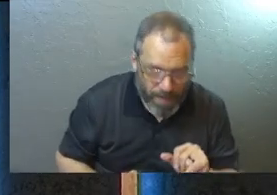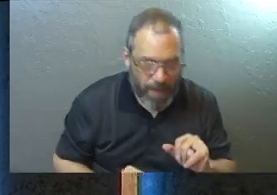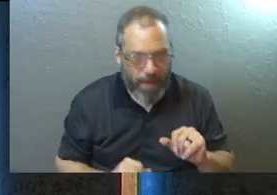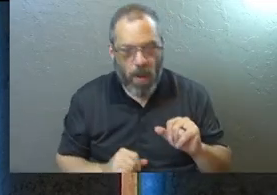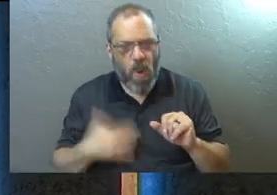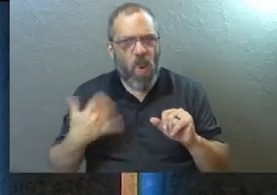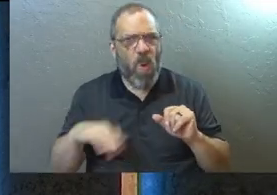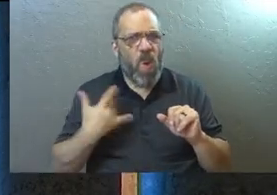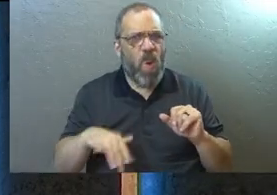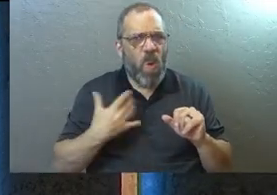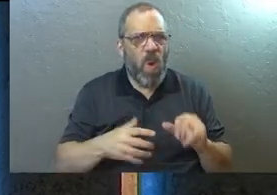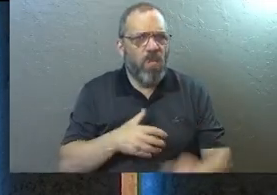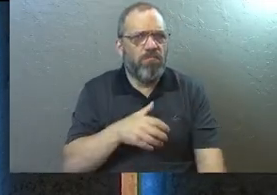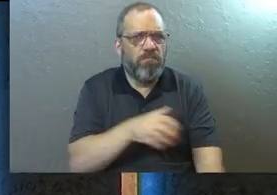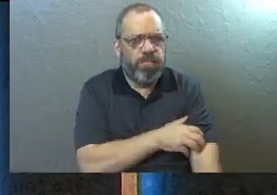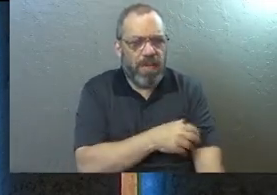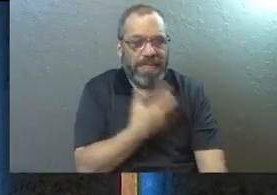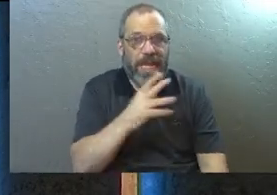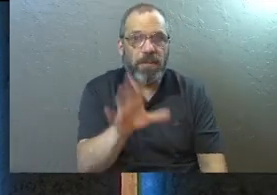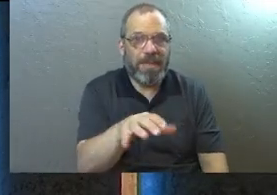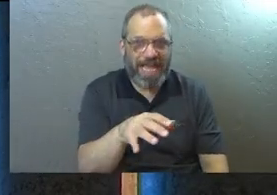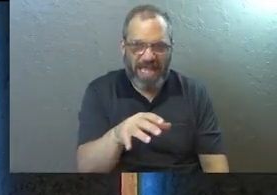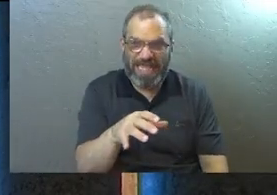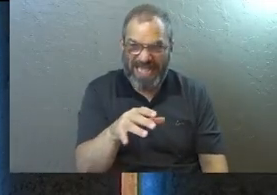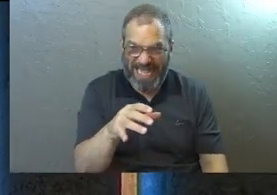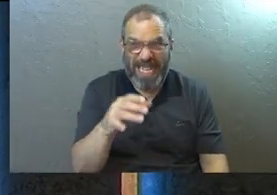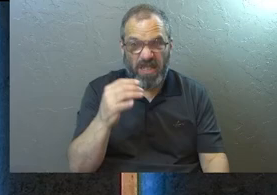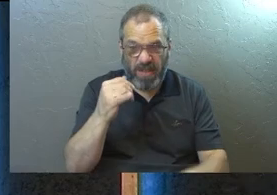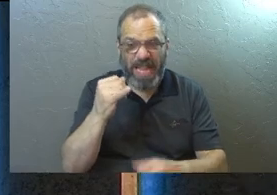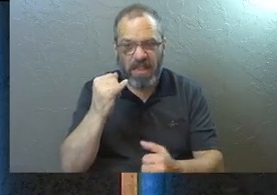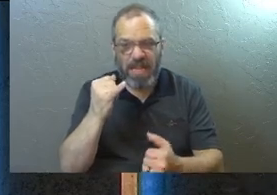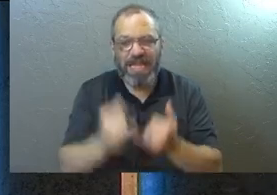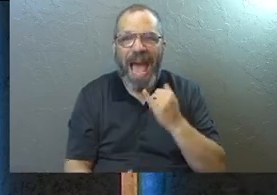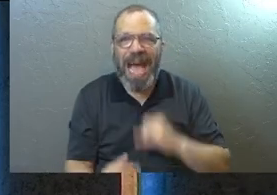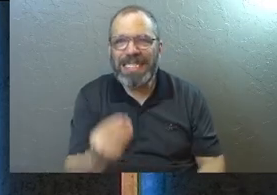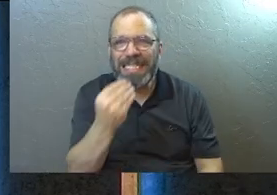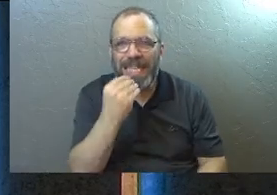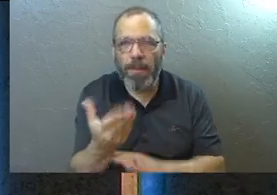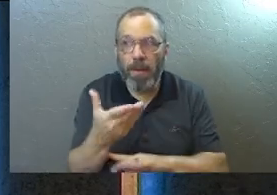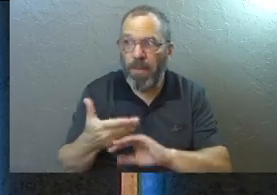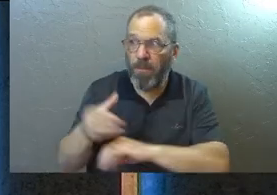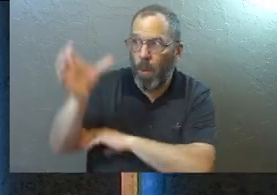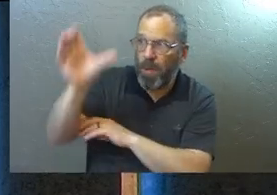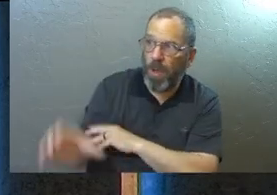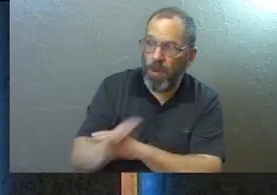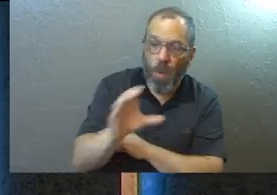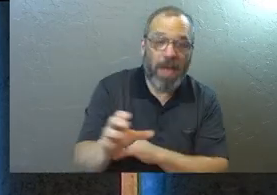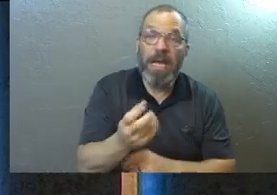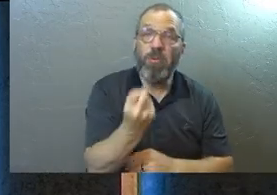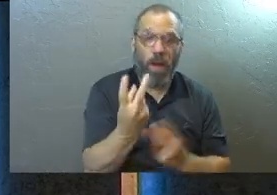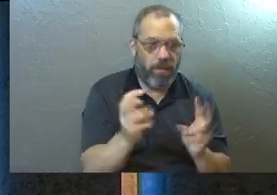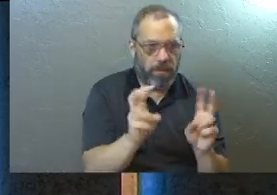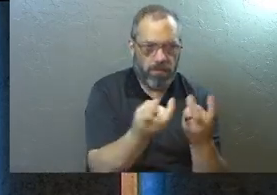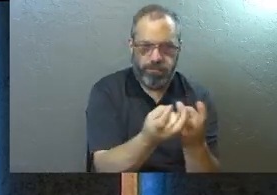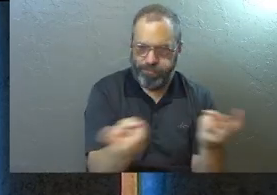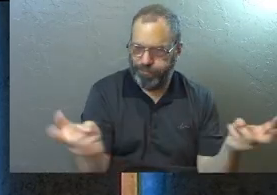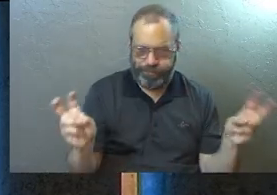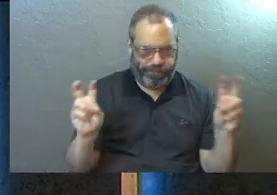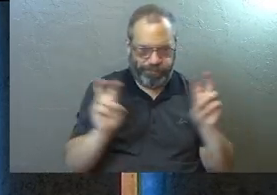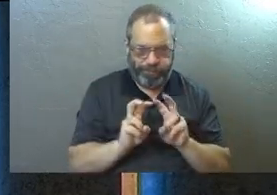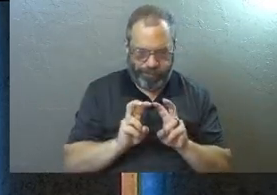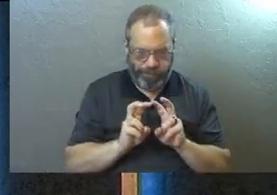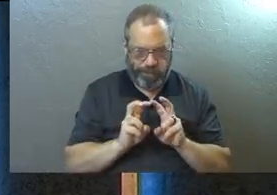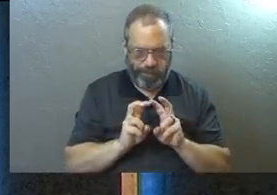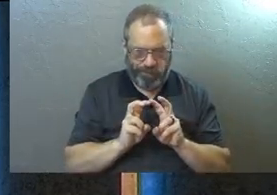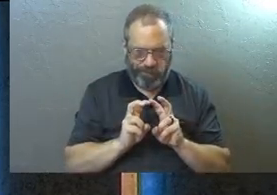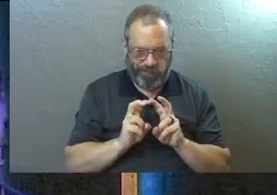massive. Now he says this. This is at the last supper, right before he goes to the cross, him and his 12 disciples. And they're